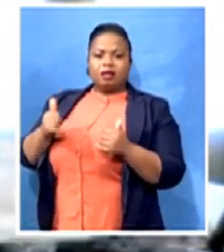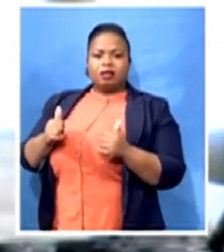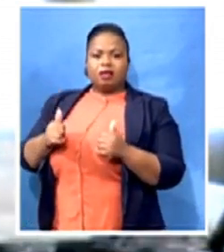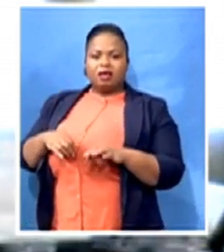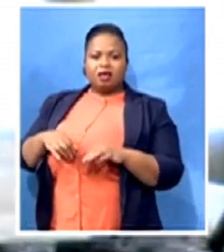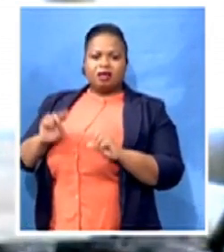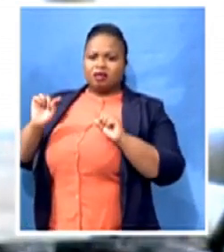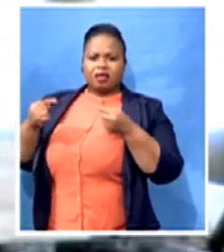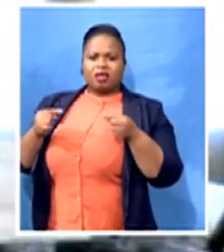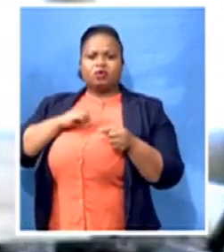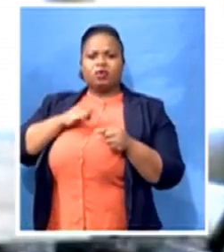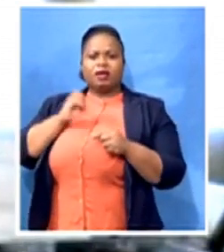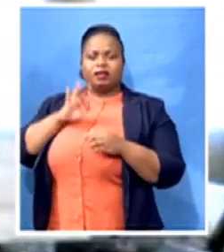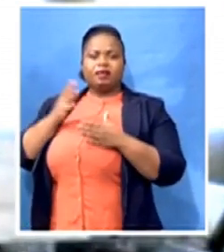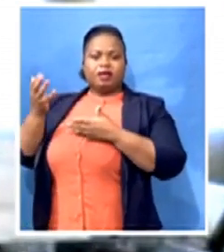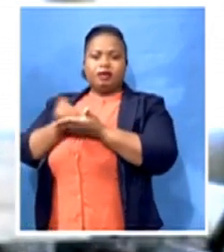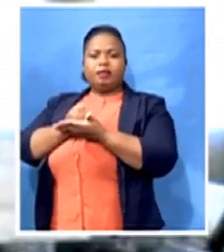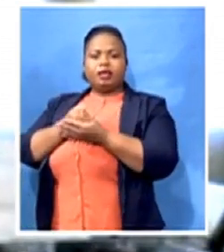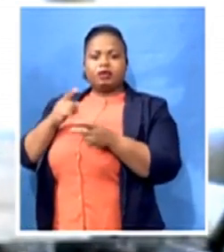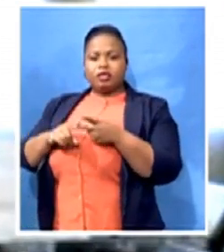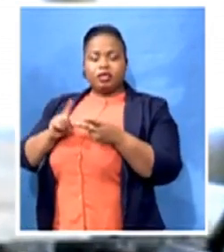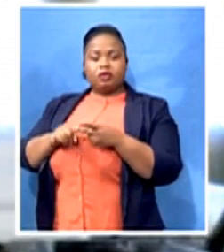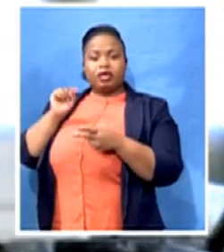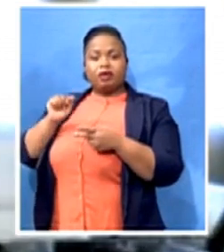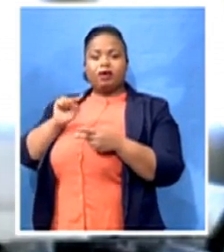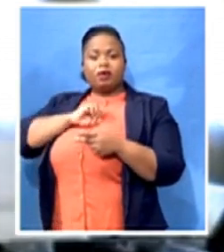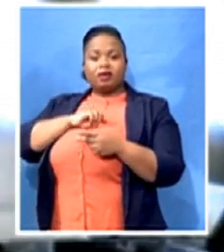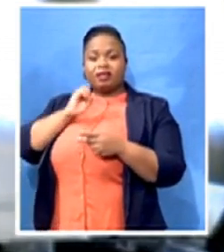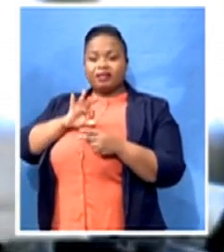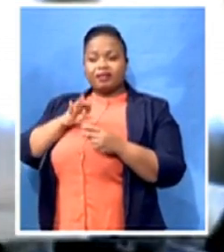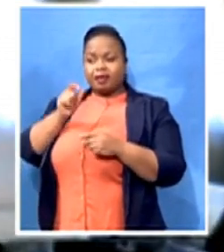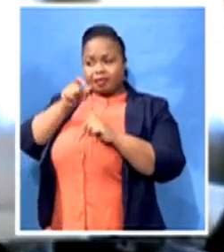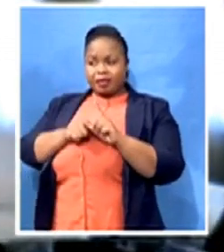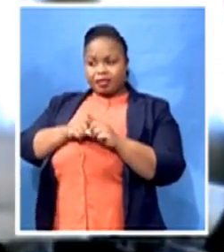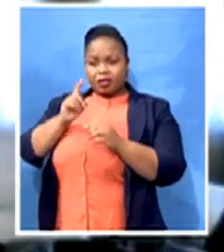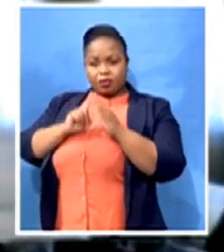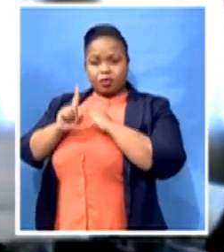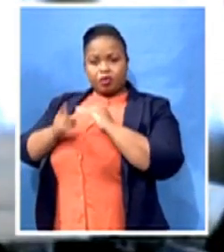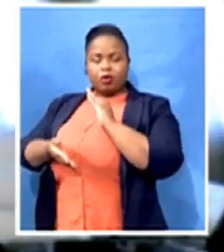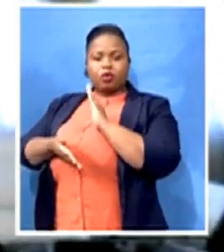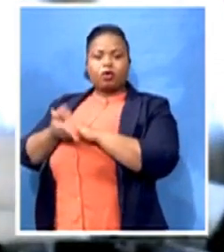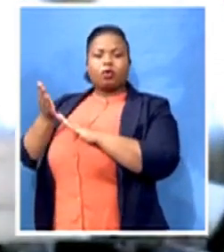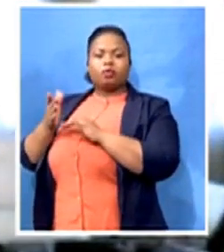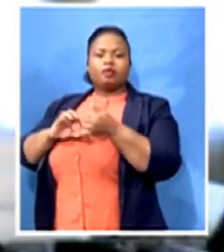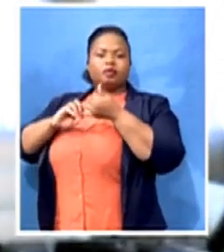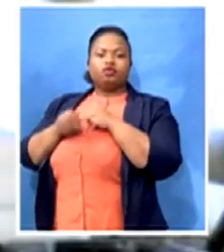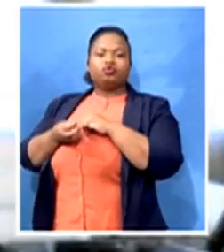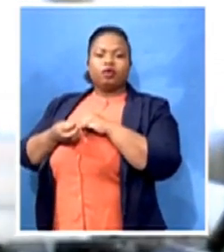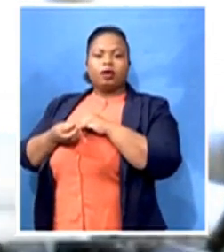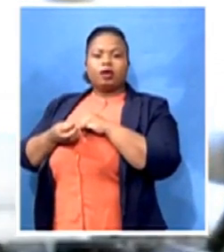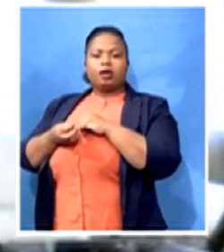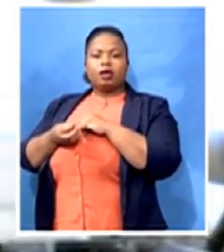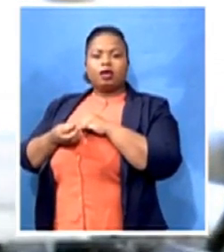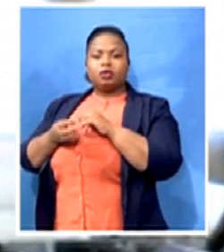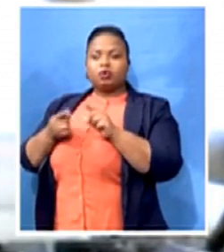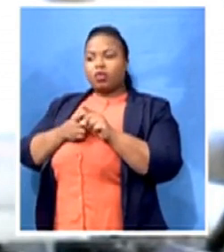recourse really that one can go to to try and sidestep the fact that they